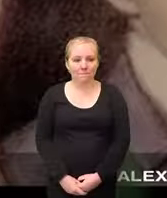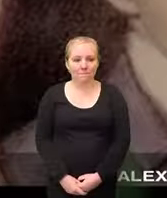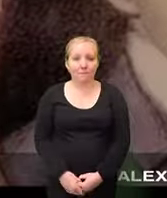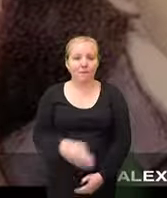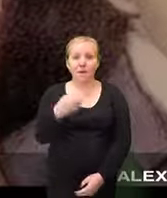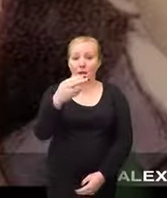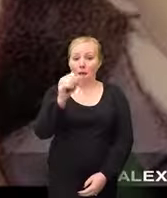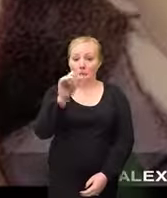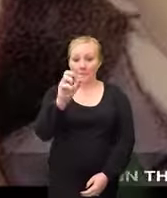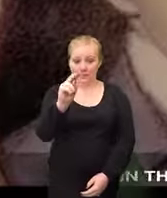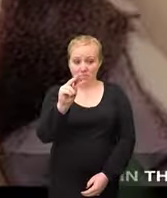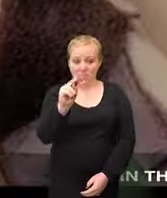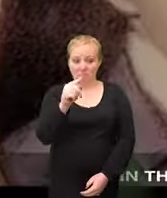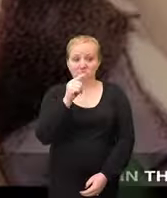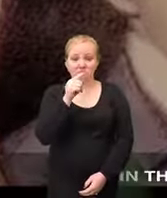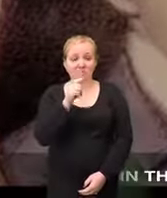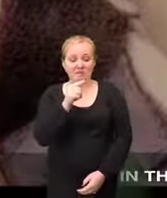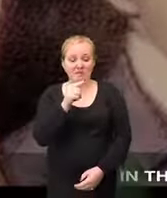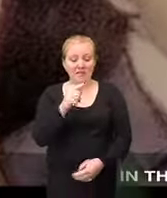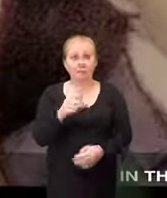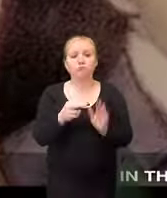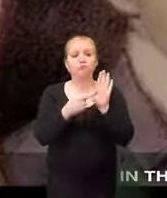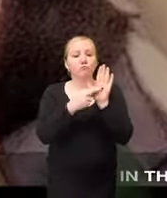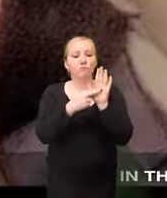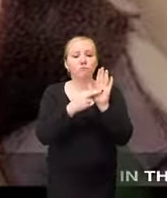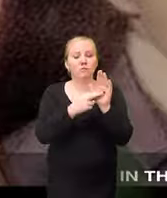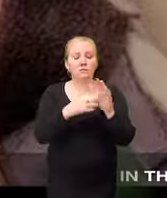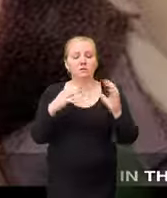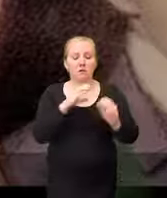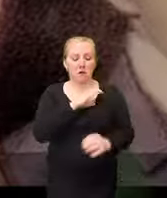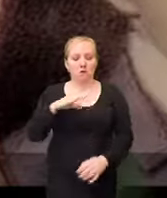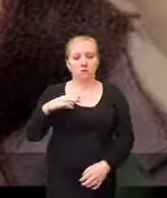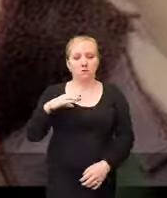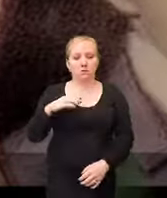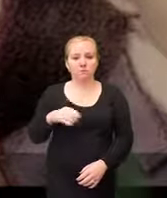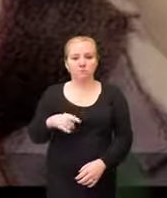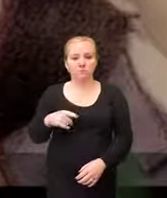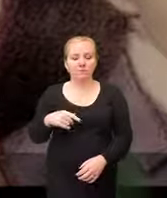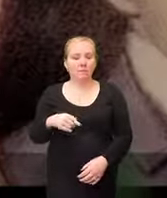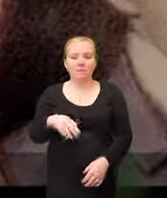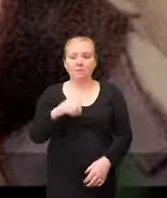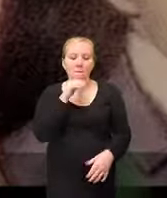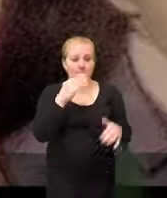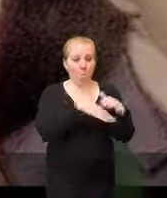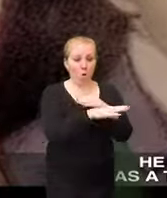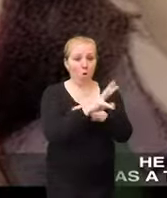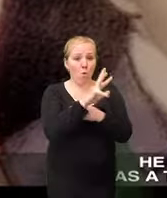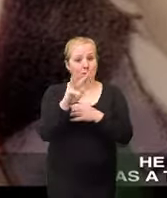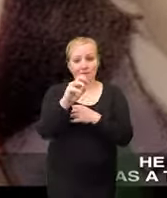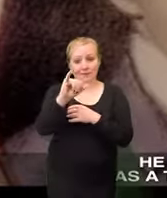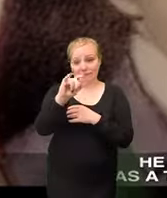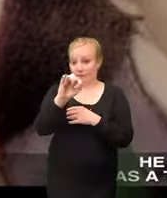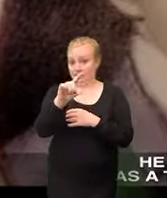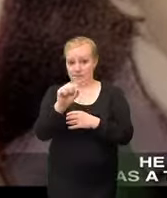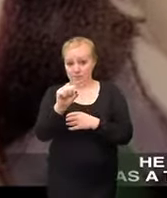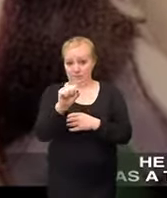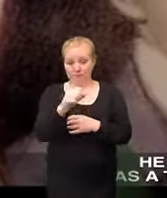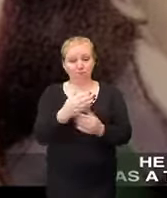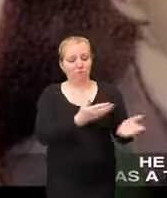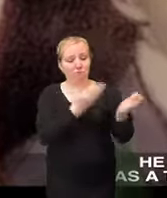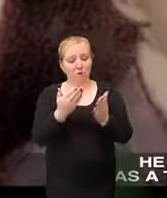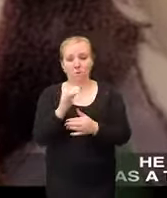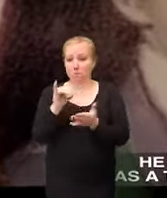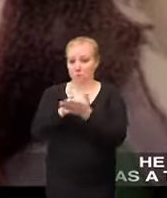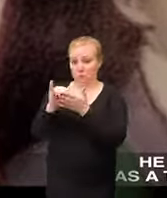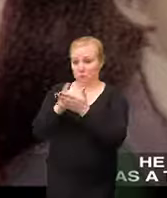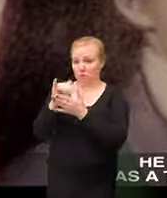Alexander Hamilton is sitting as a delegate in the Continental Congress illegitimate born in the West Indies he came to New York